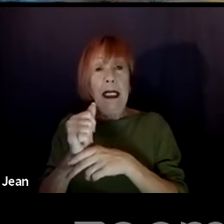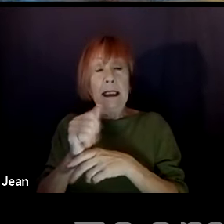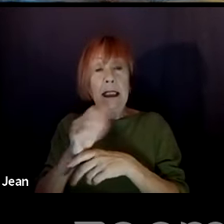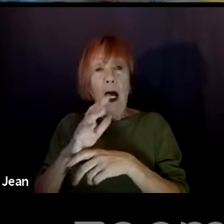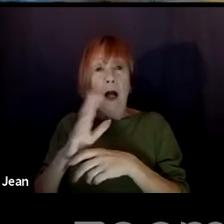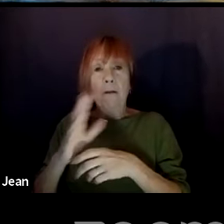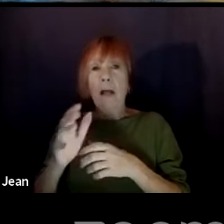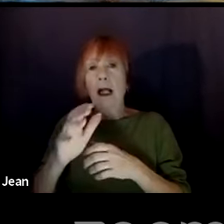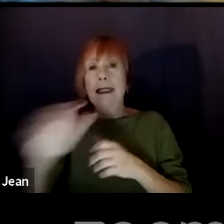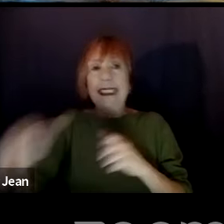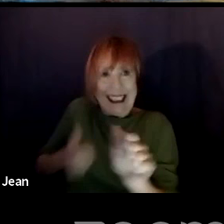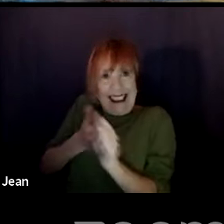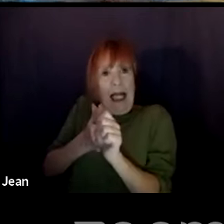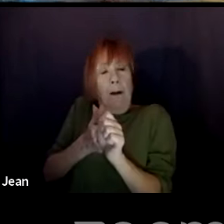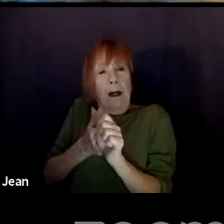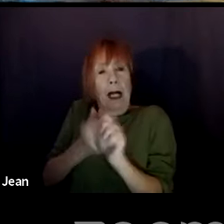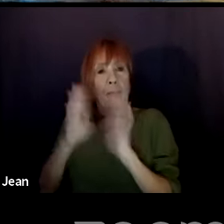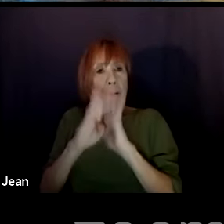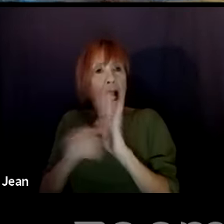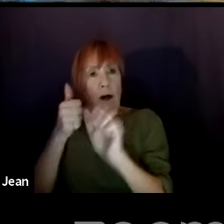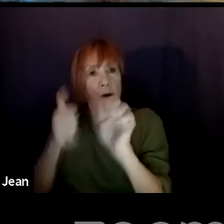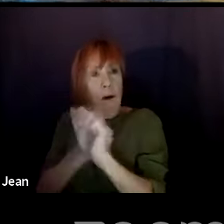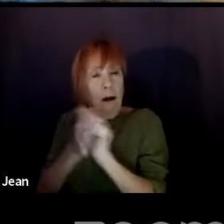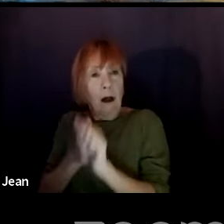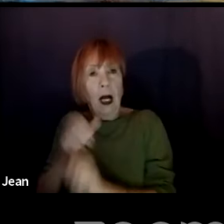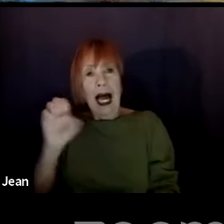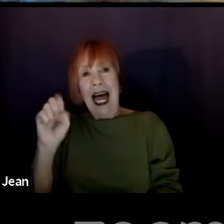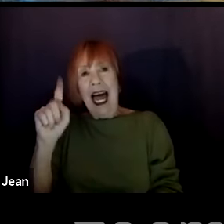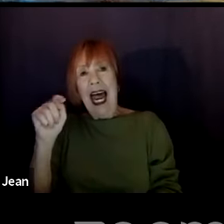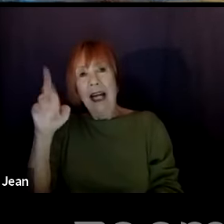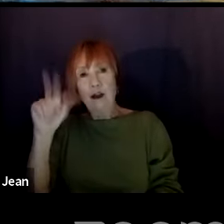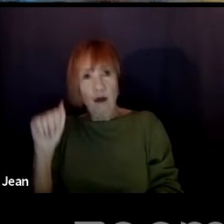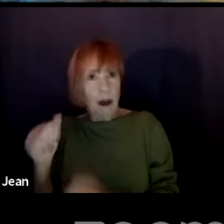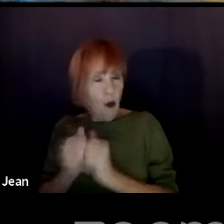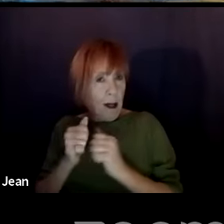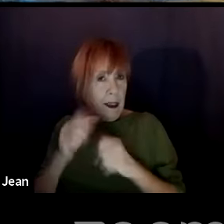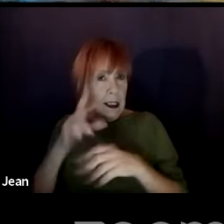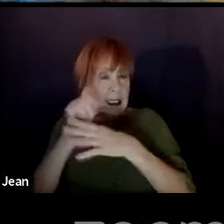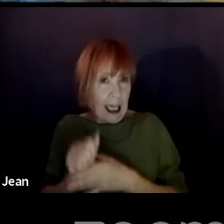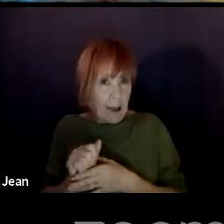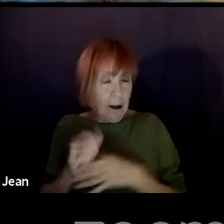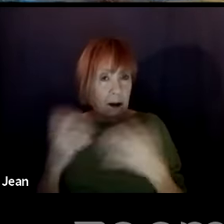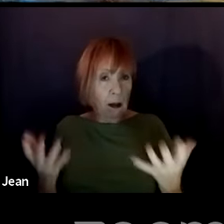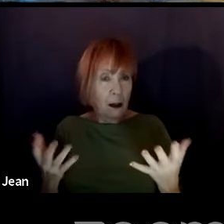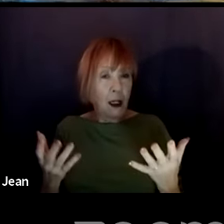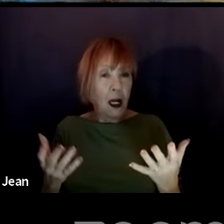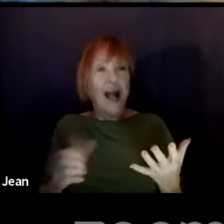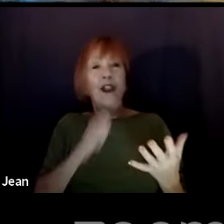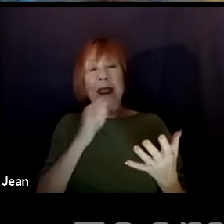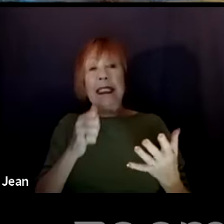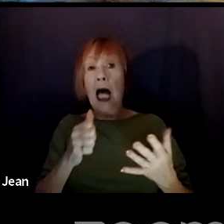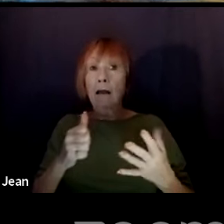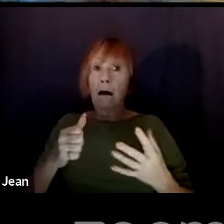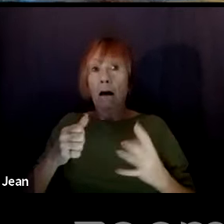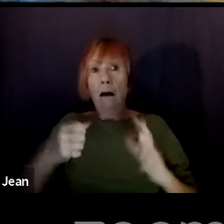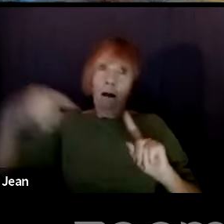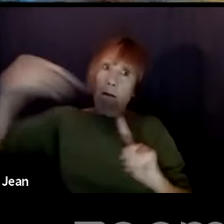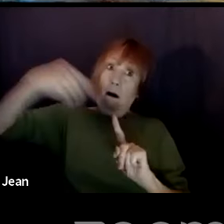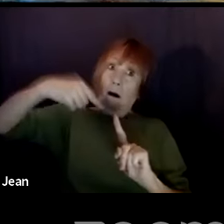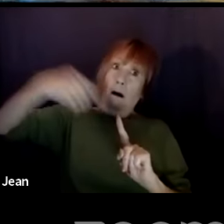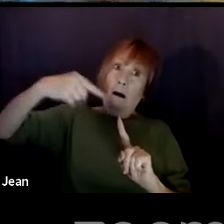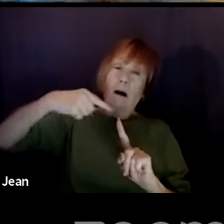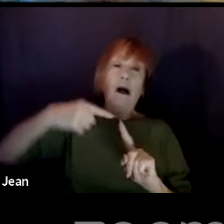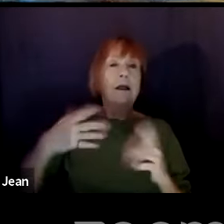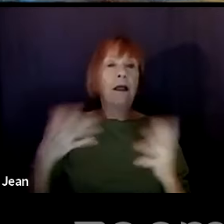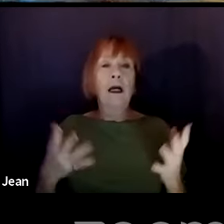idea. So that is to say, uh, extras with a disability so that it's not a comment. It's just a part of ordinary life